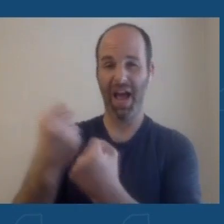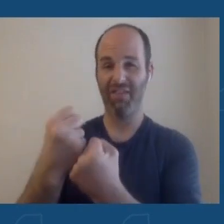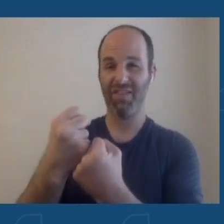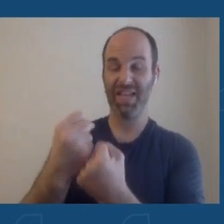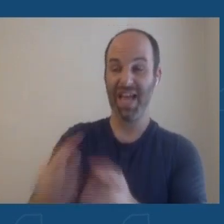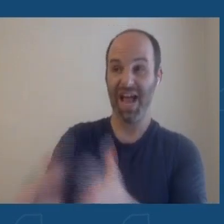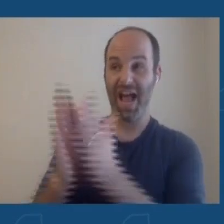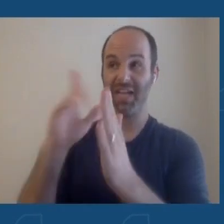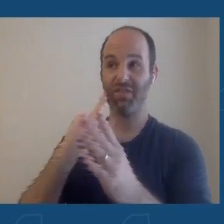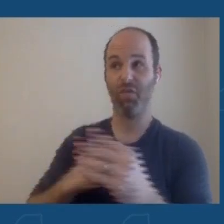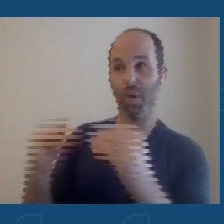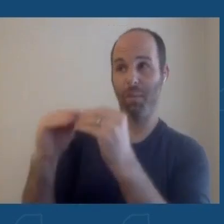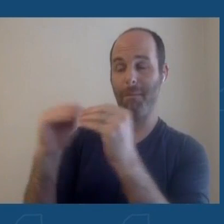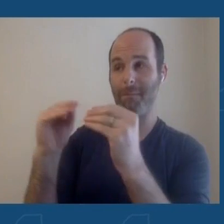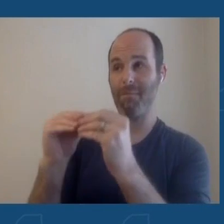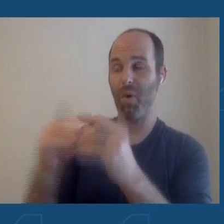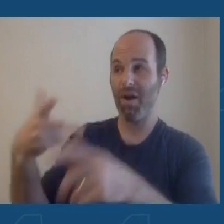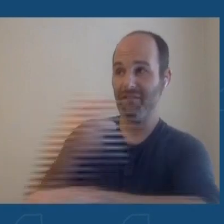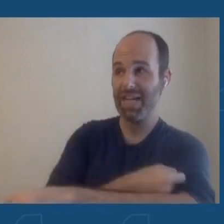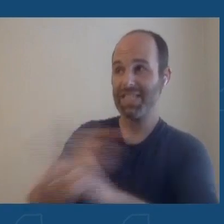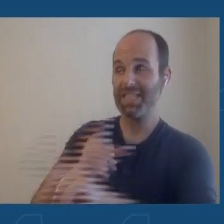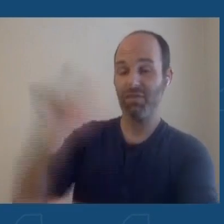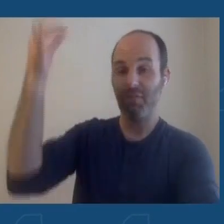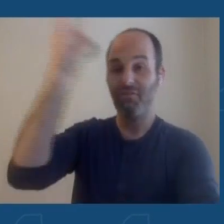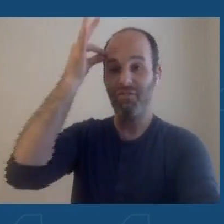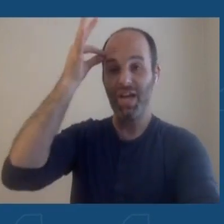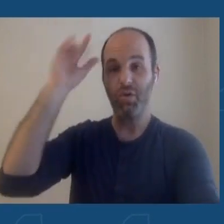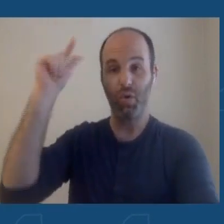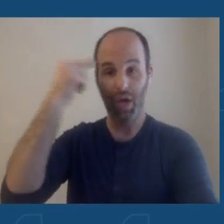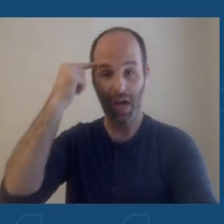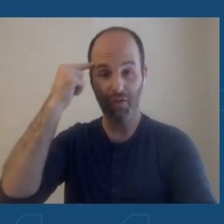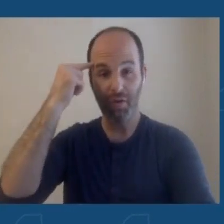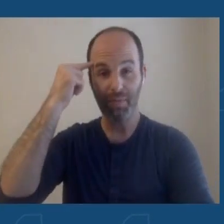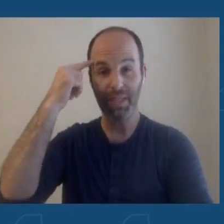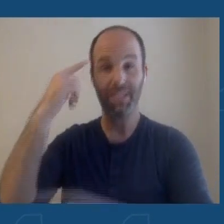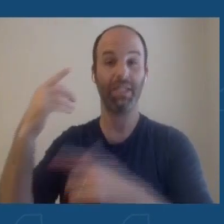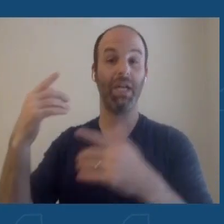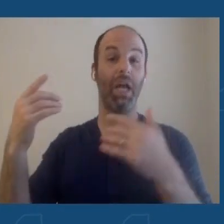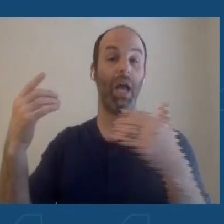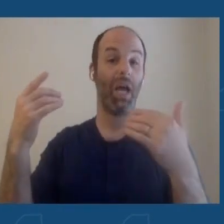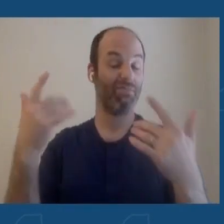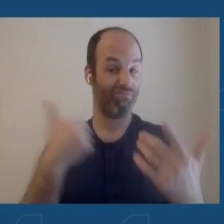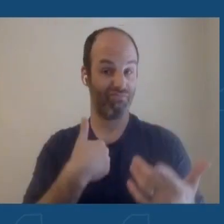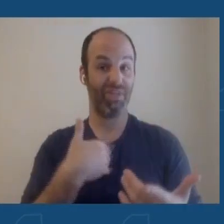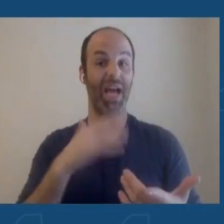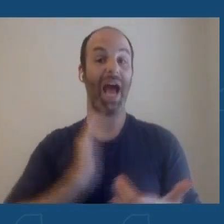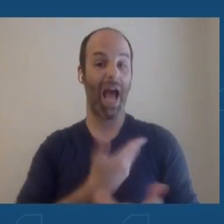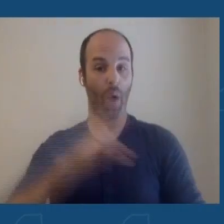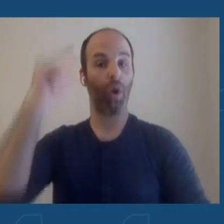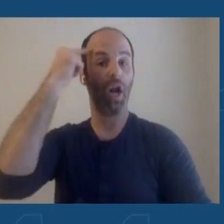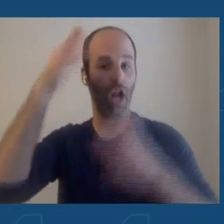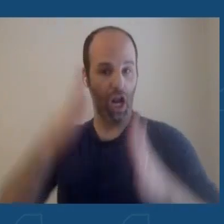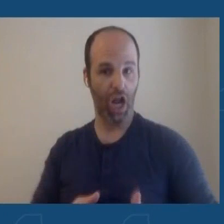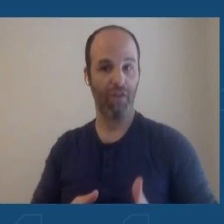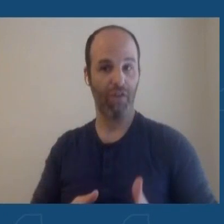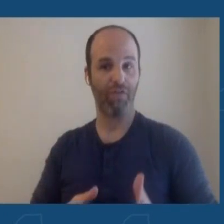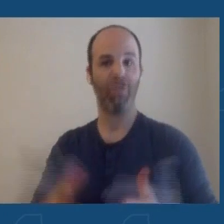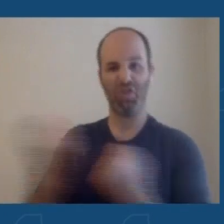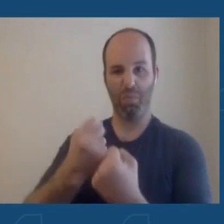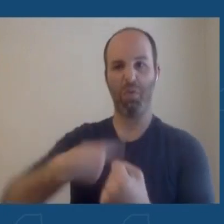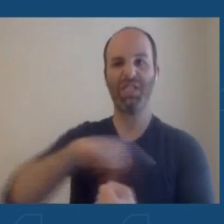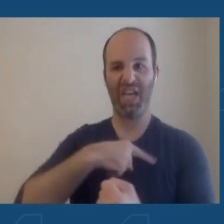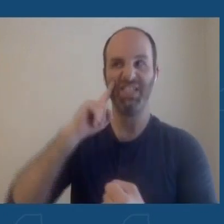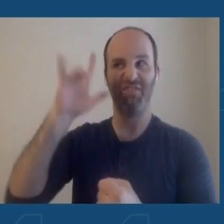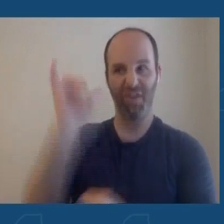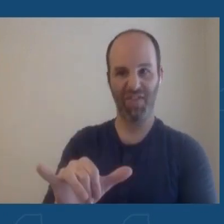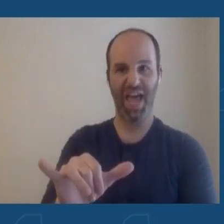from the federal government, and in this we have the active support of our governor. On the web, on